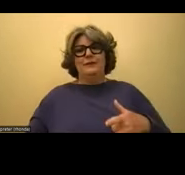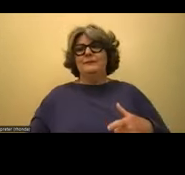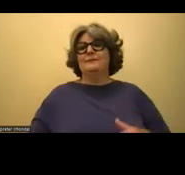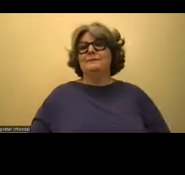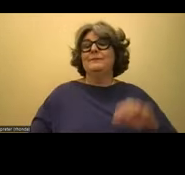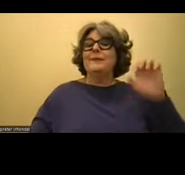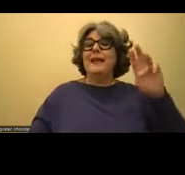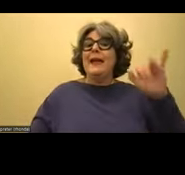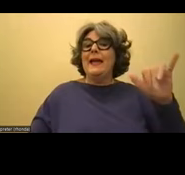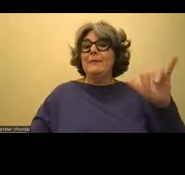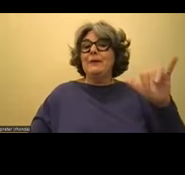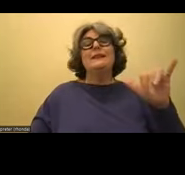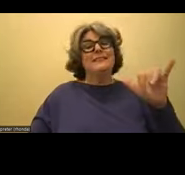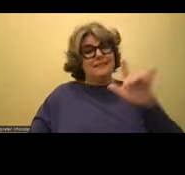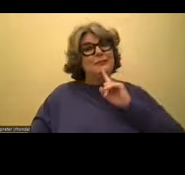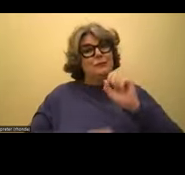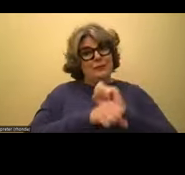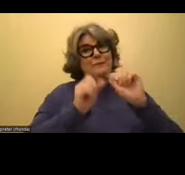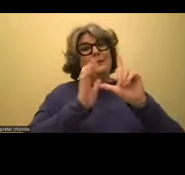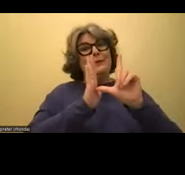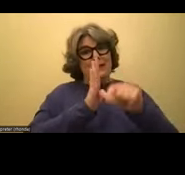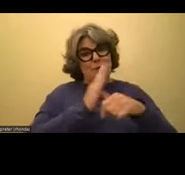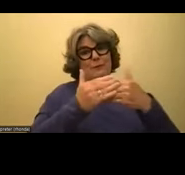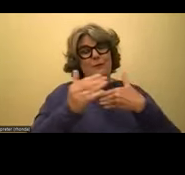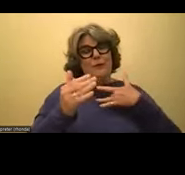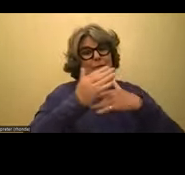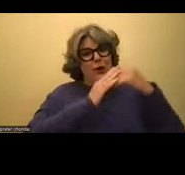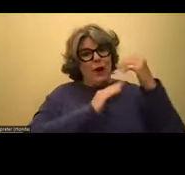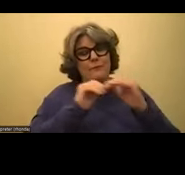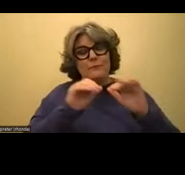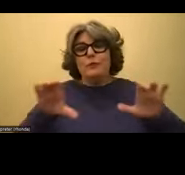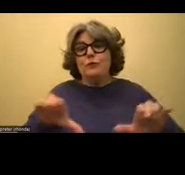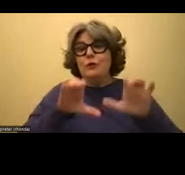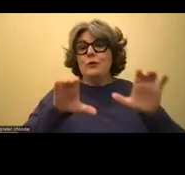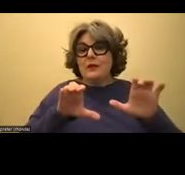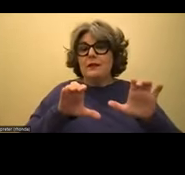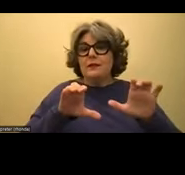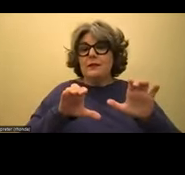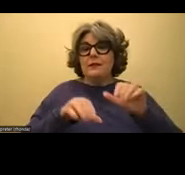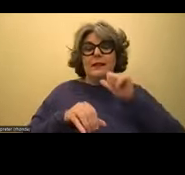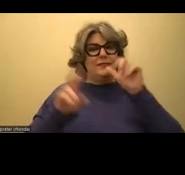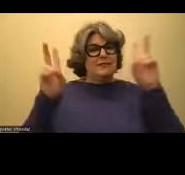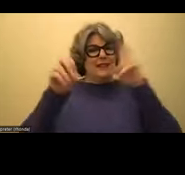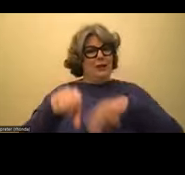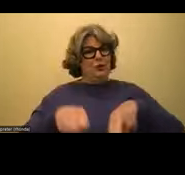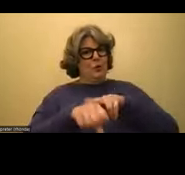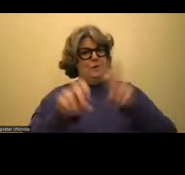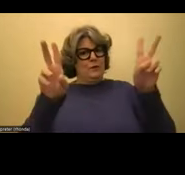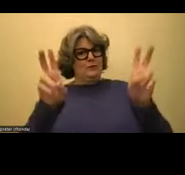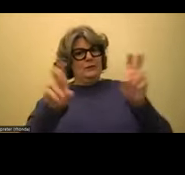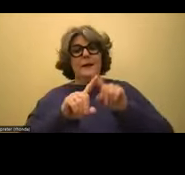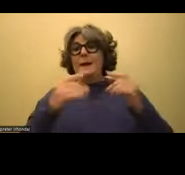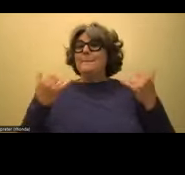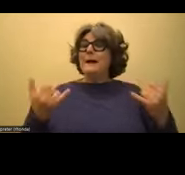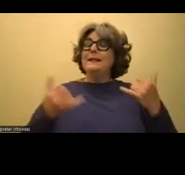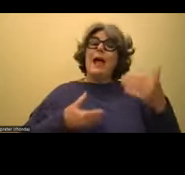It takes a while to be comfortable doing what you need to do when it's not normal. But now